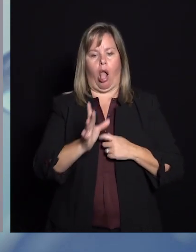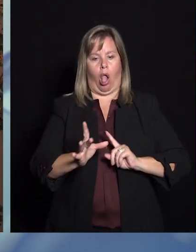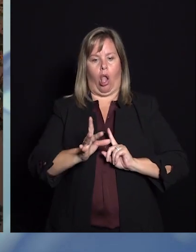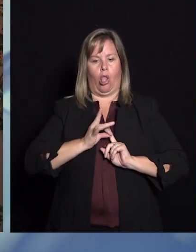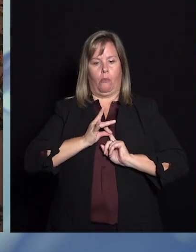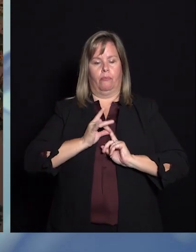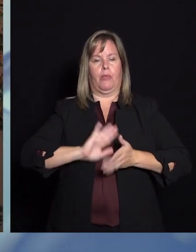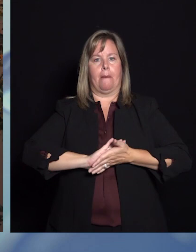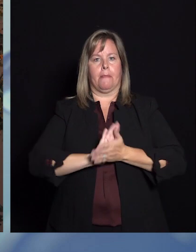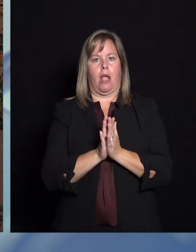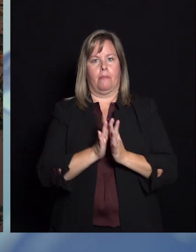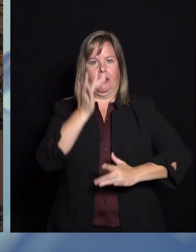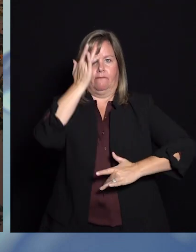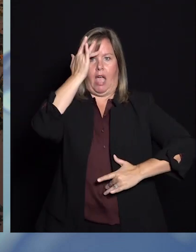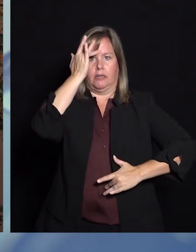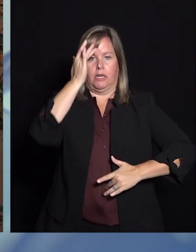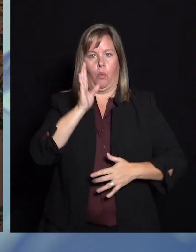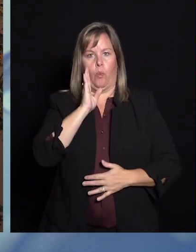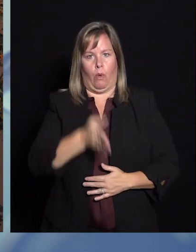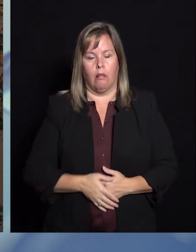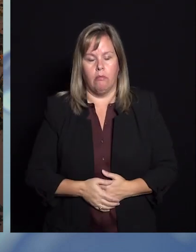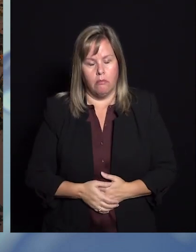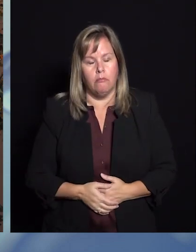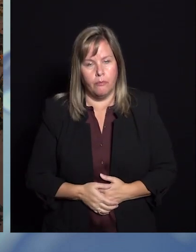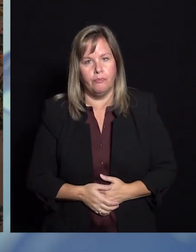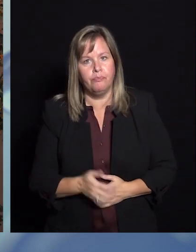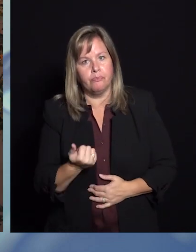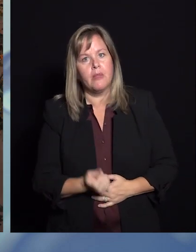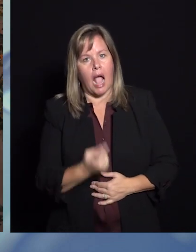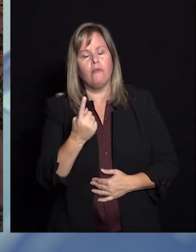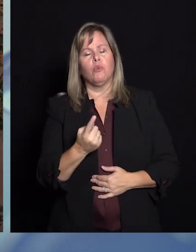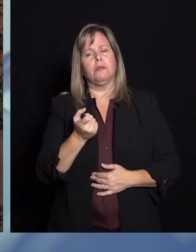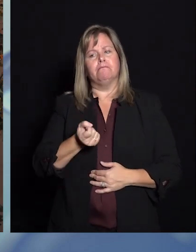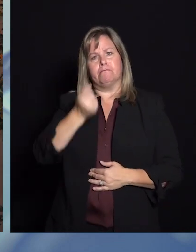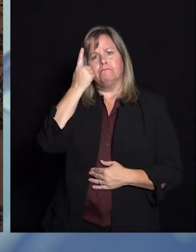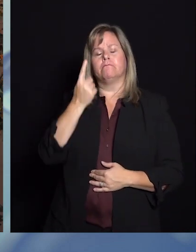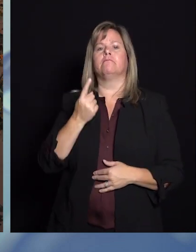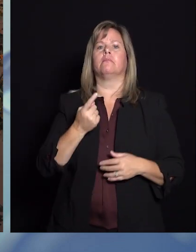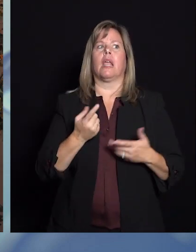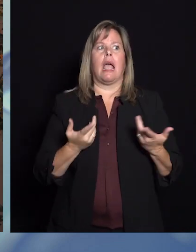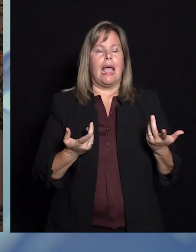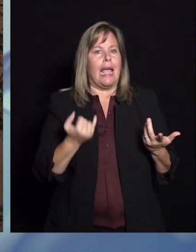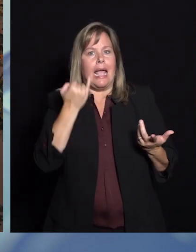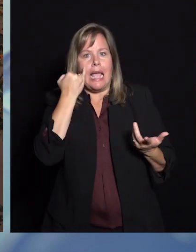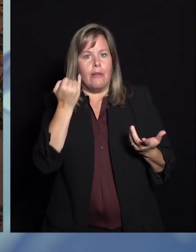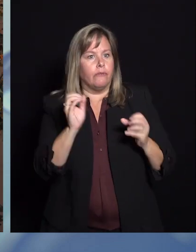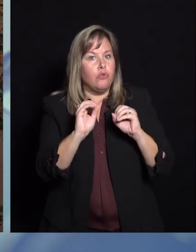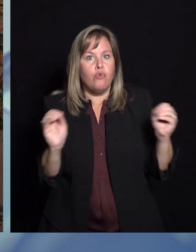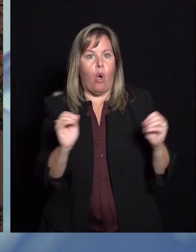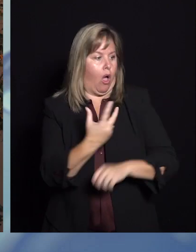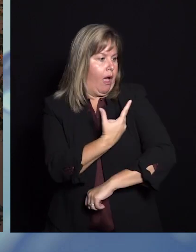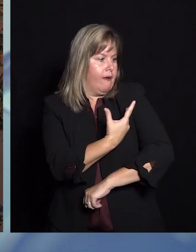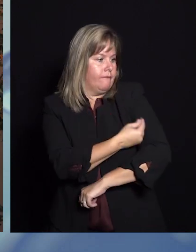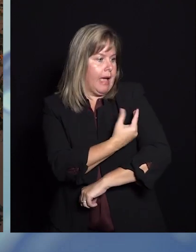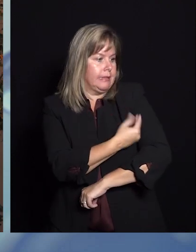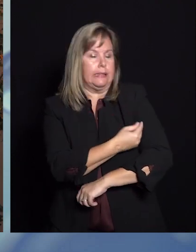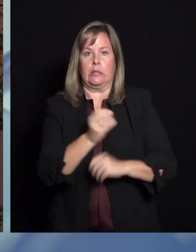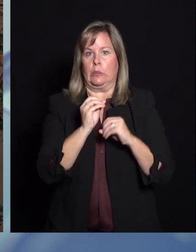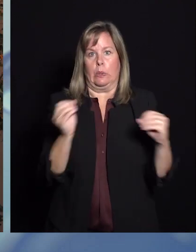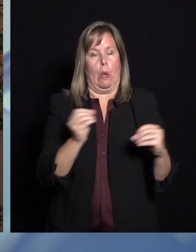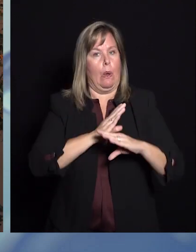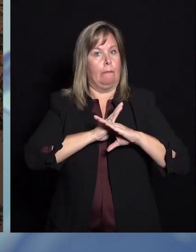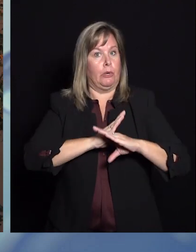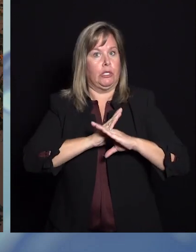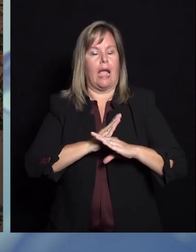infected. And that's something that I think everyone recognizes that without having some other vaccine or protection,